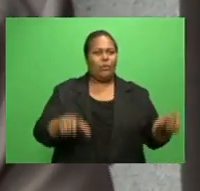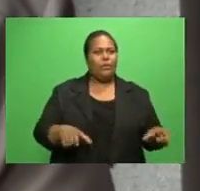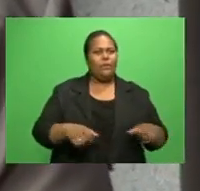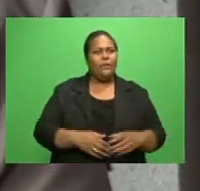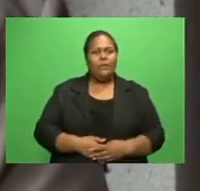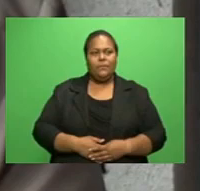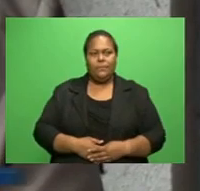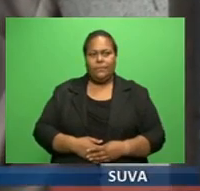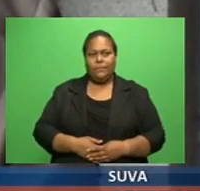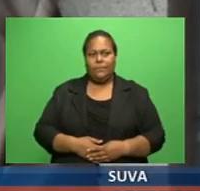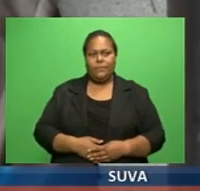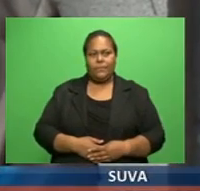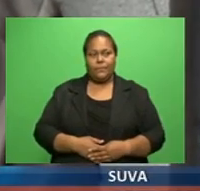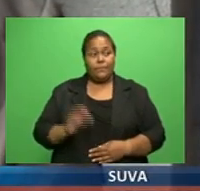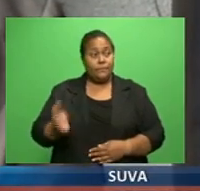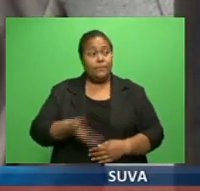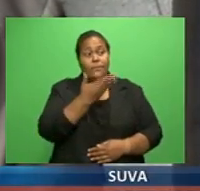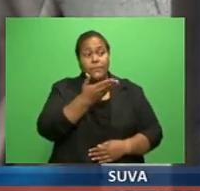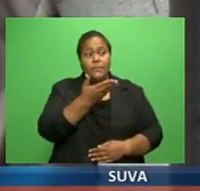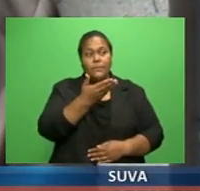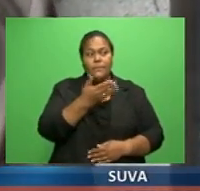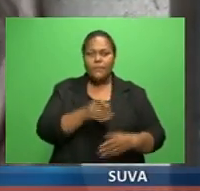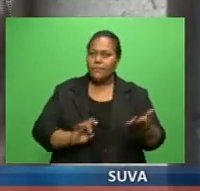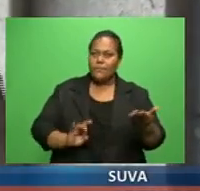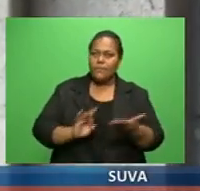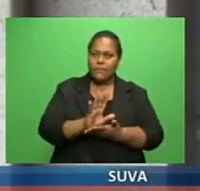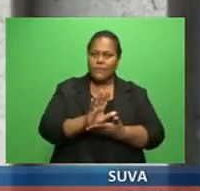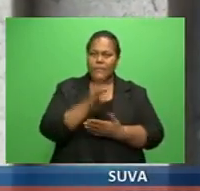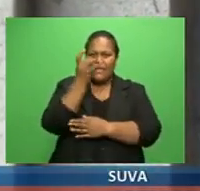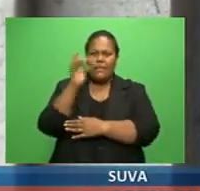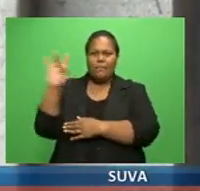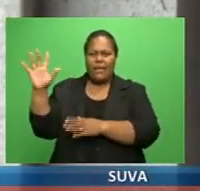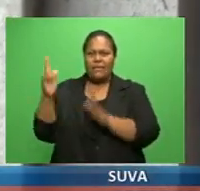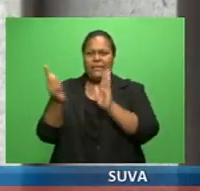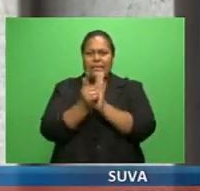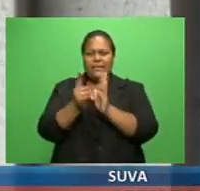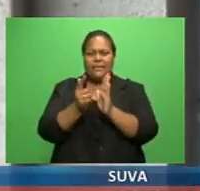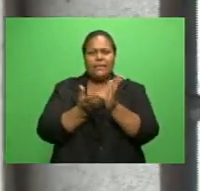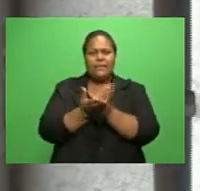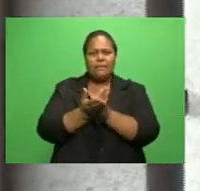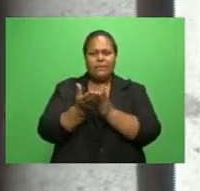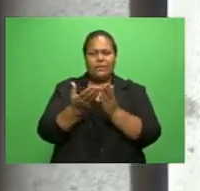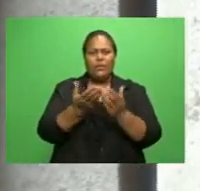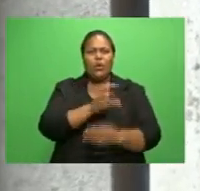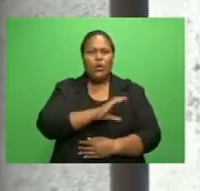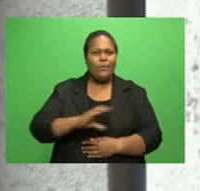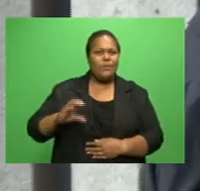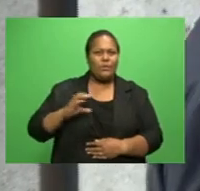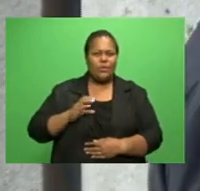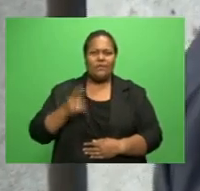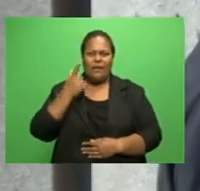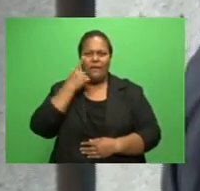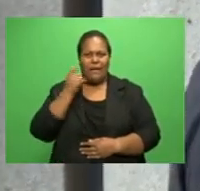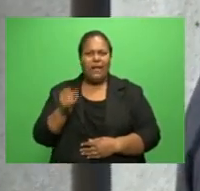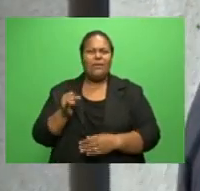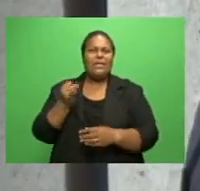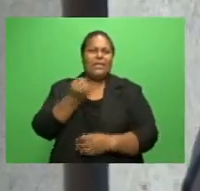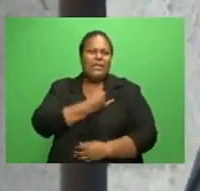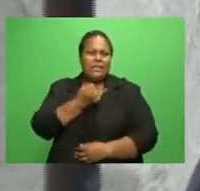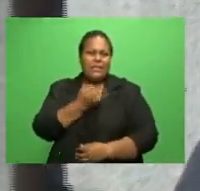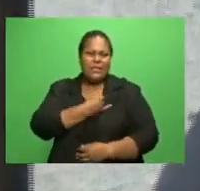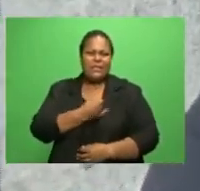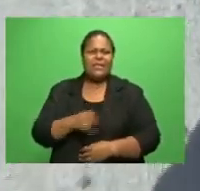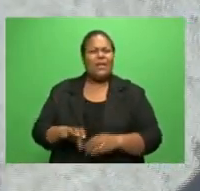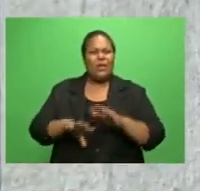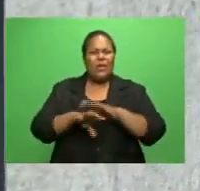Shah was disbarred by the Independent Legal Service Commission in June 2012 after he was found guilty of counts of unsatisfactory